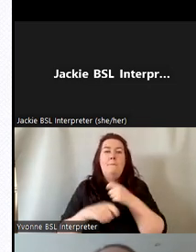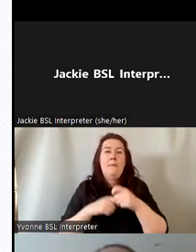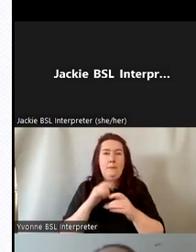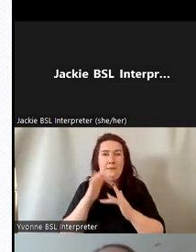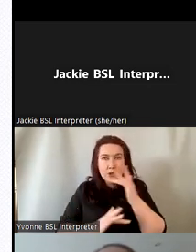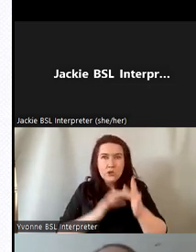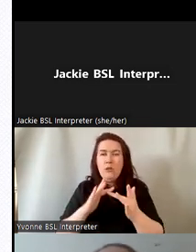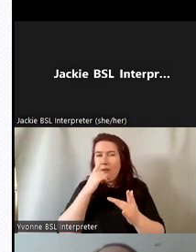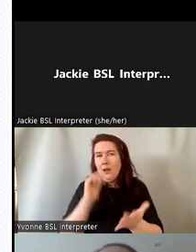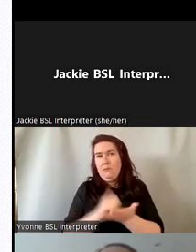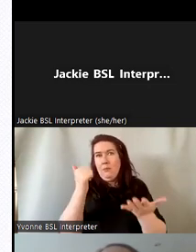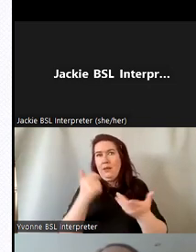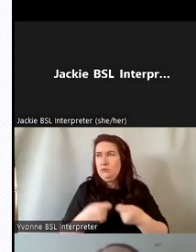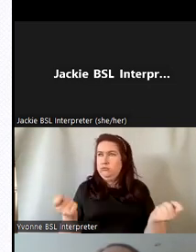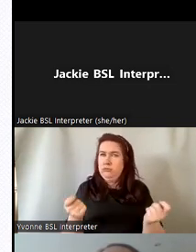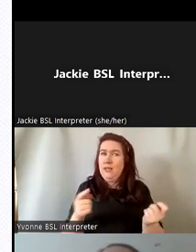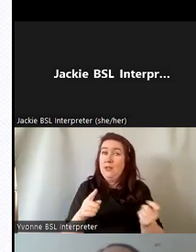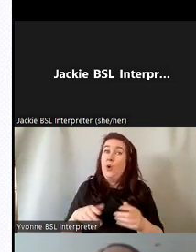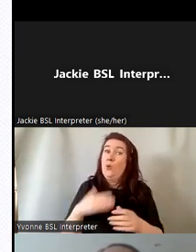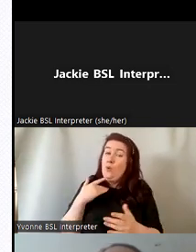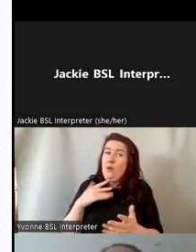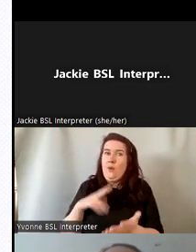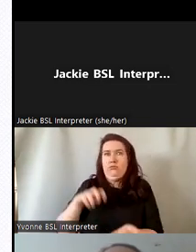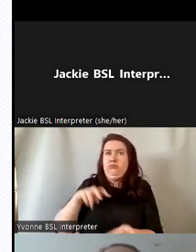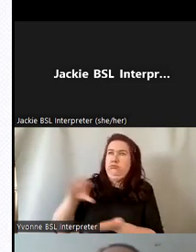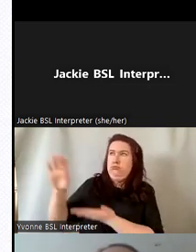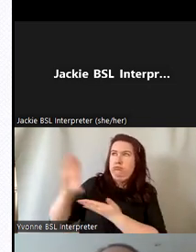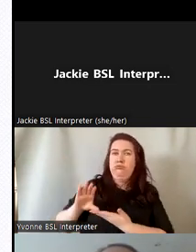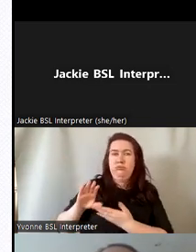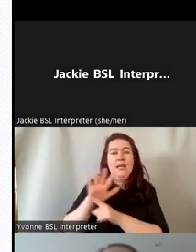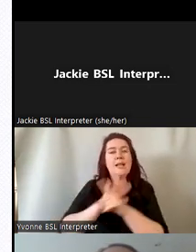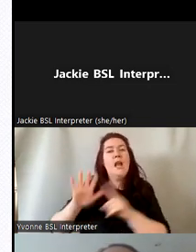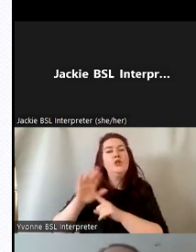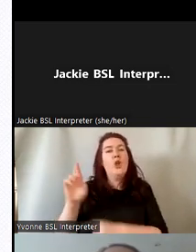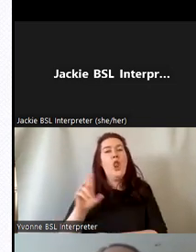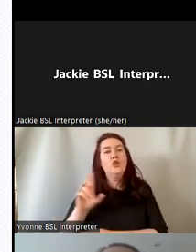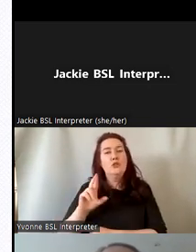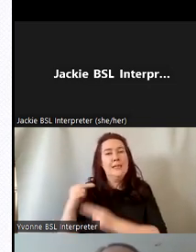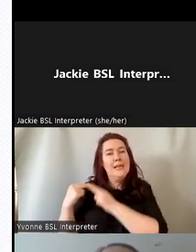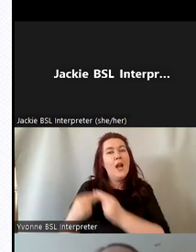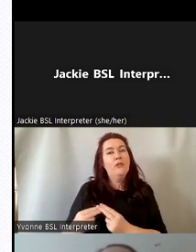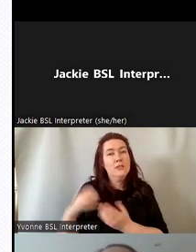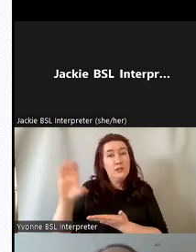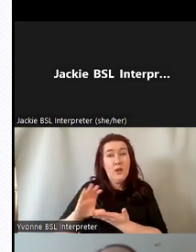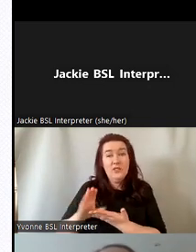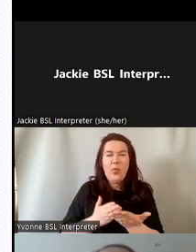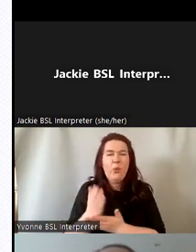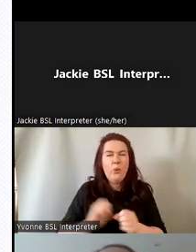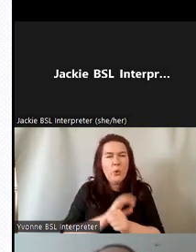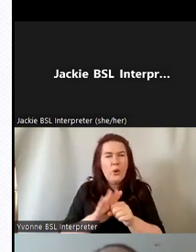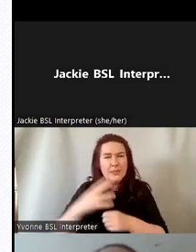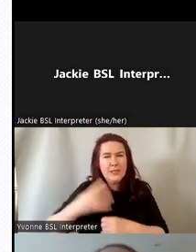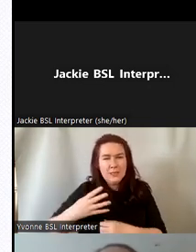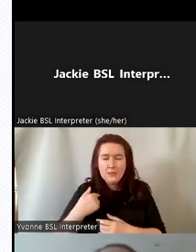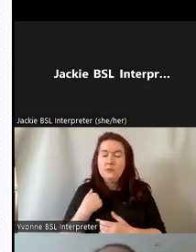happy happy to receive a grant from the national lottery heritage fund during covid to actually get